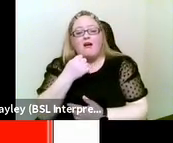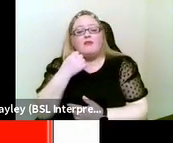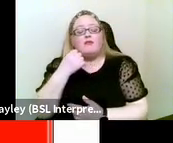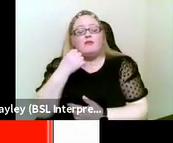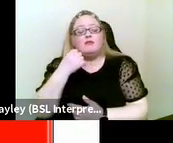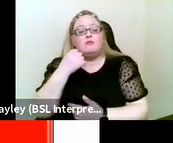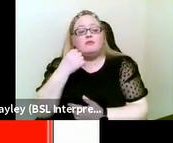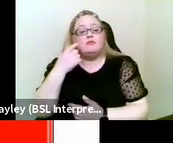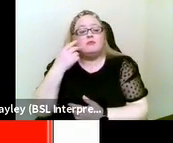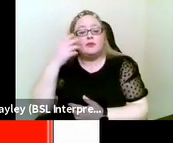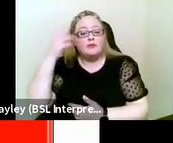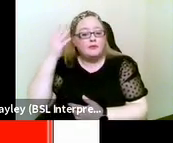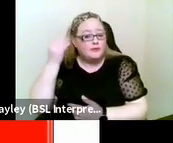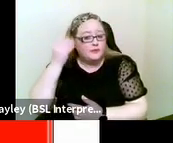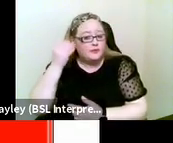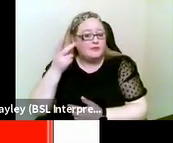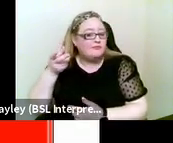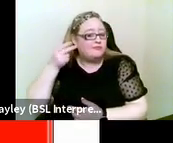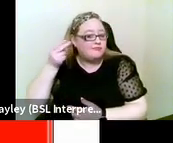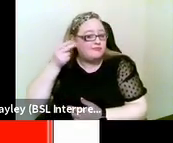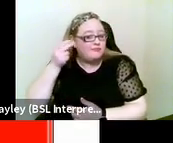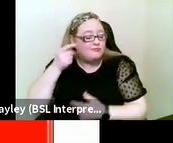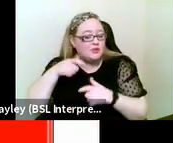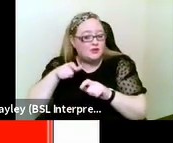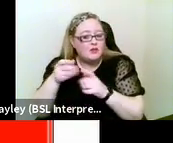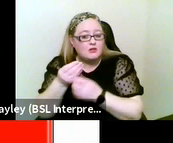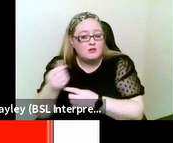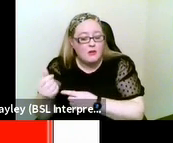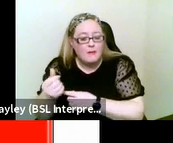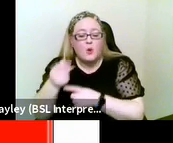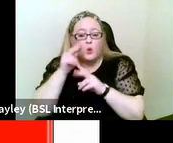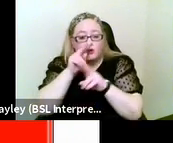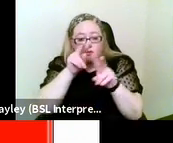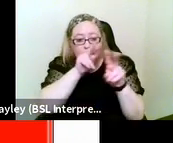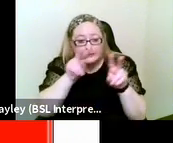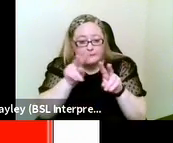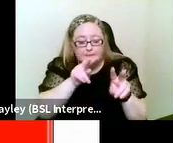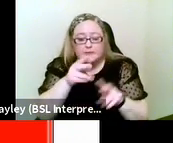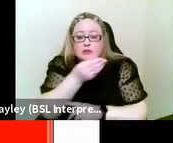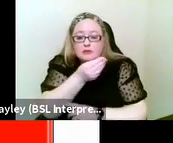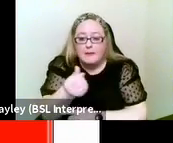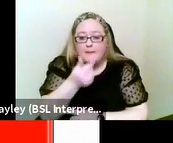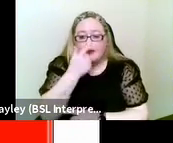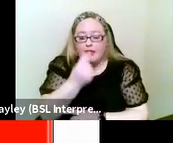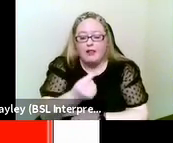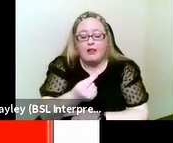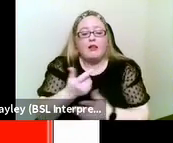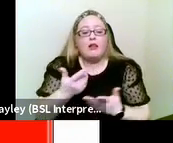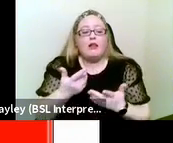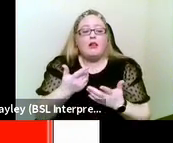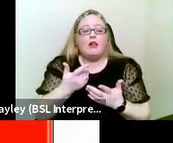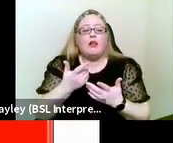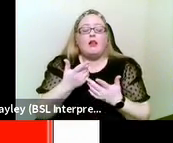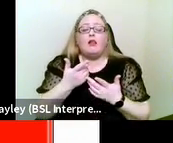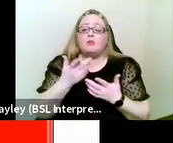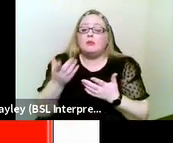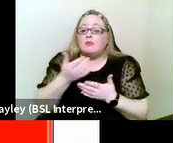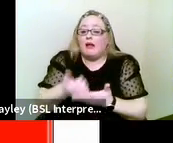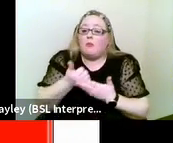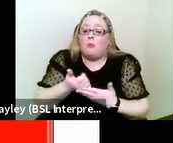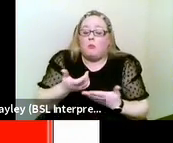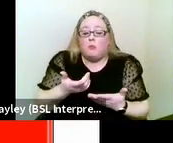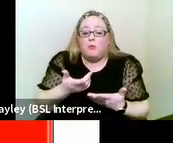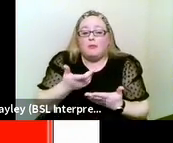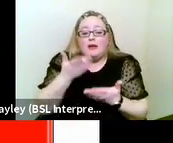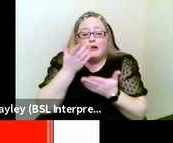making use and maximizing that can be helpful, perhaps making use of clear speech, lip reading for those that have